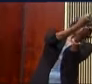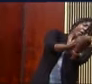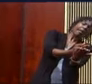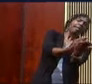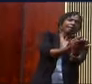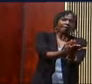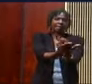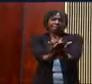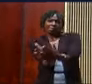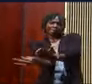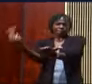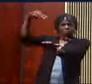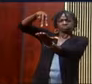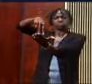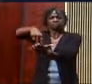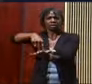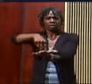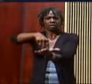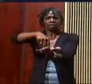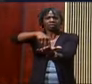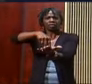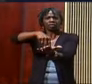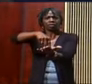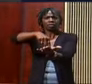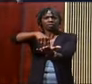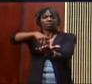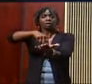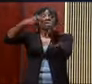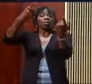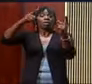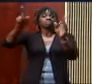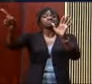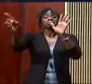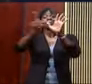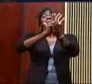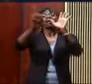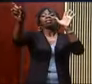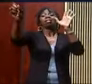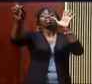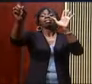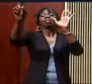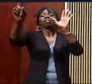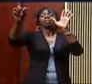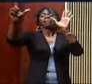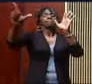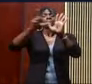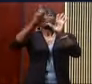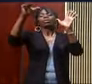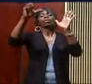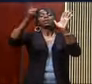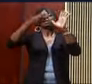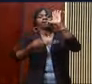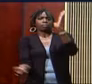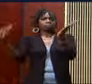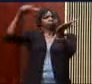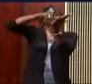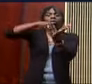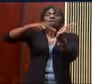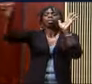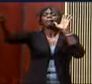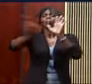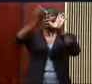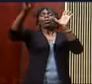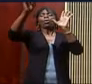right back up. He was saved by the bell because the bell rang as soon as he got to his feet.